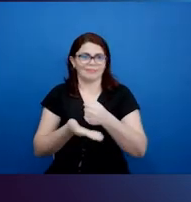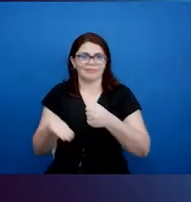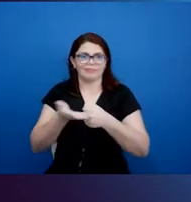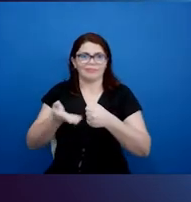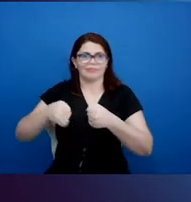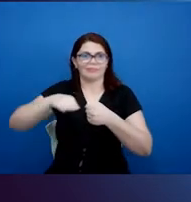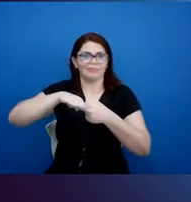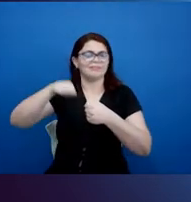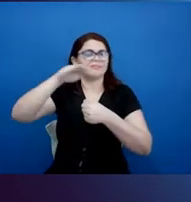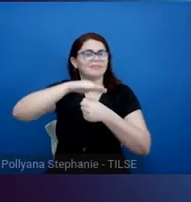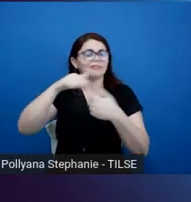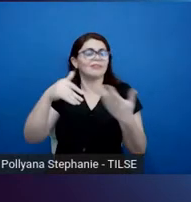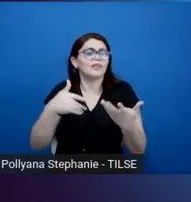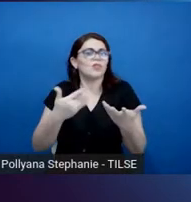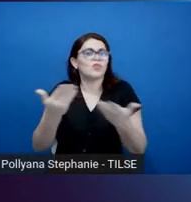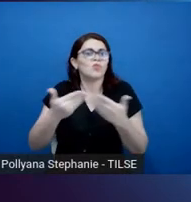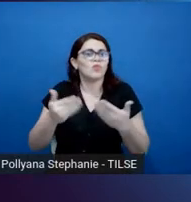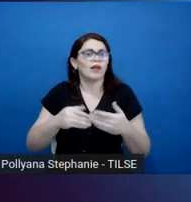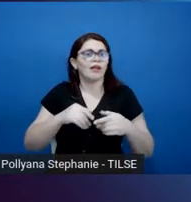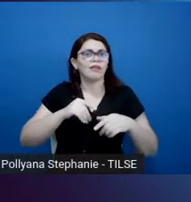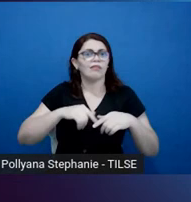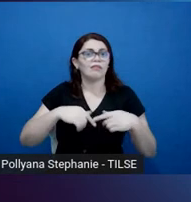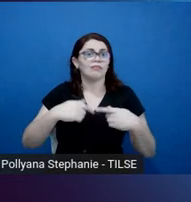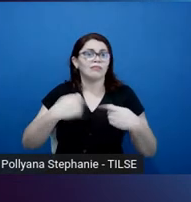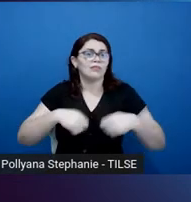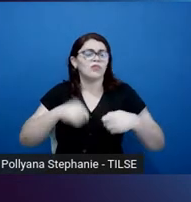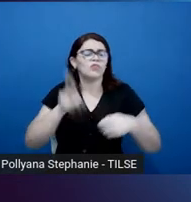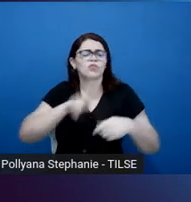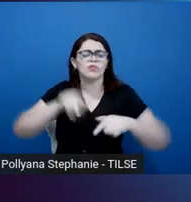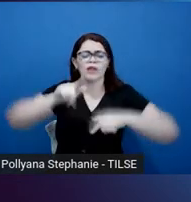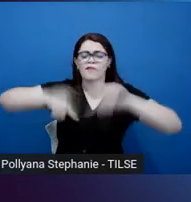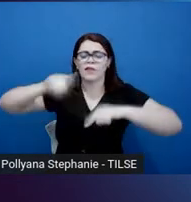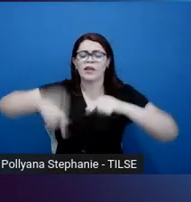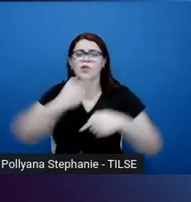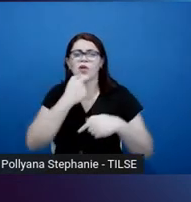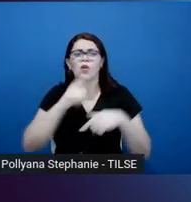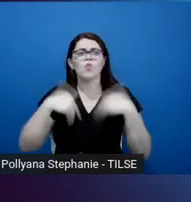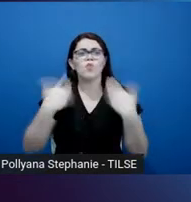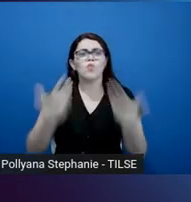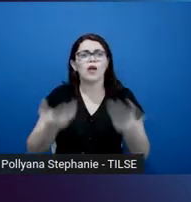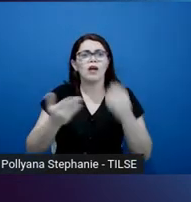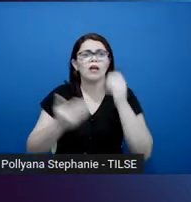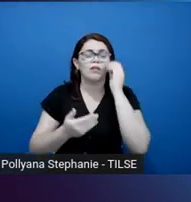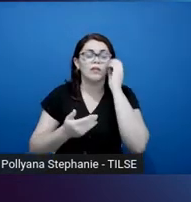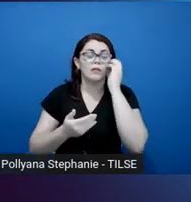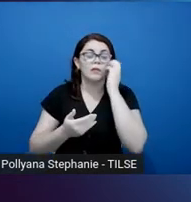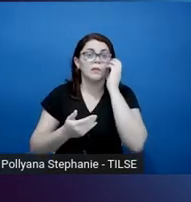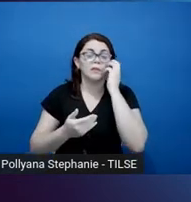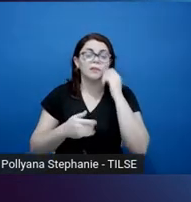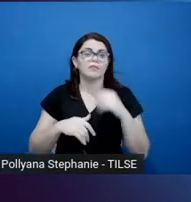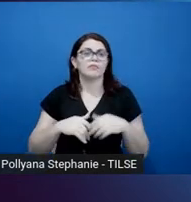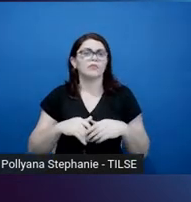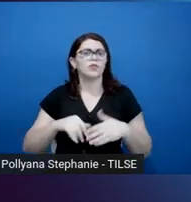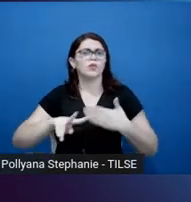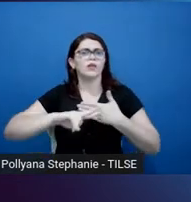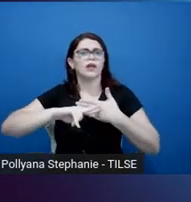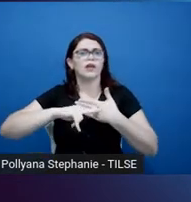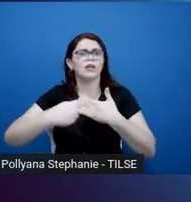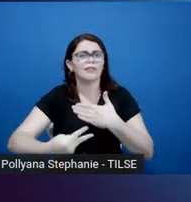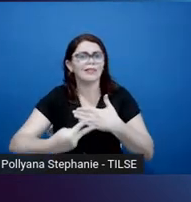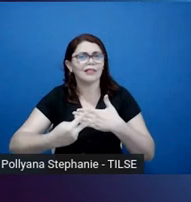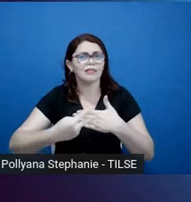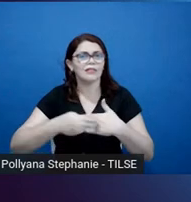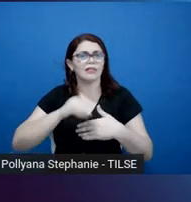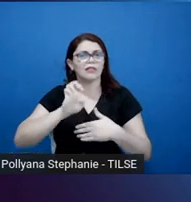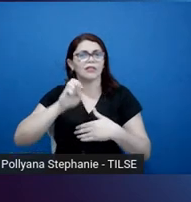unintelligible, but it is a choice that we would make. And what's the effect of English medium instruction on the